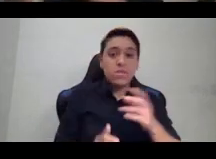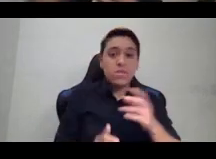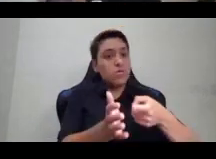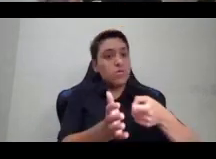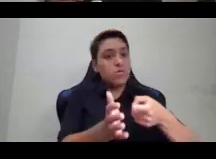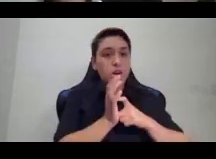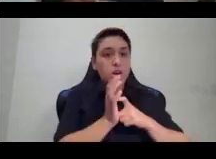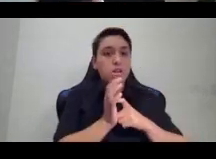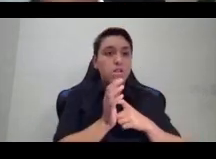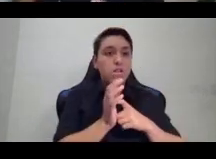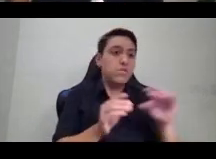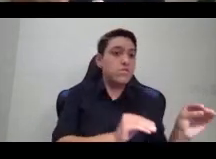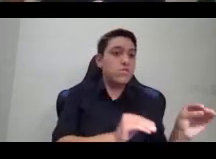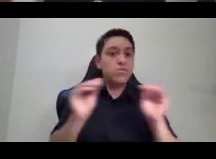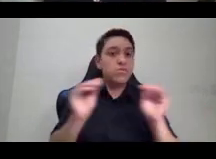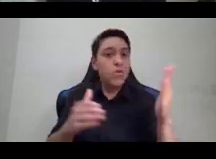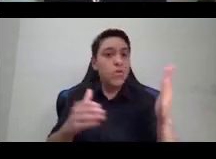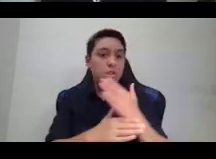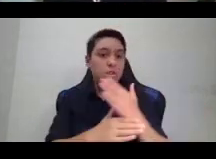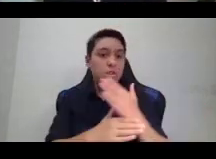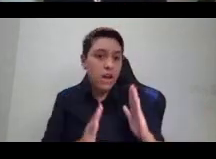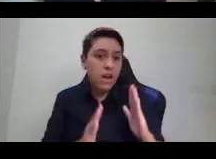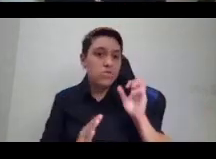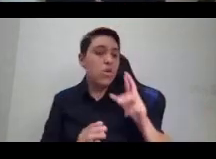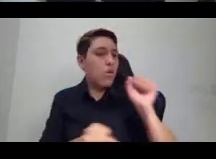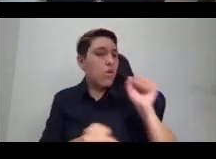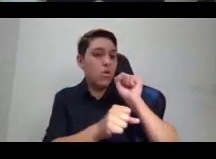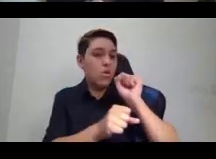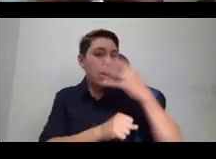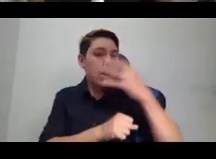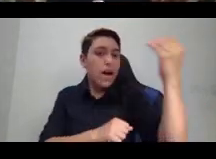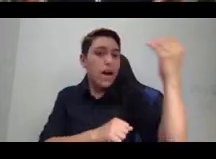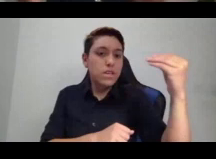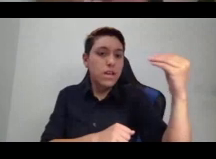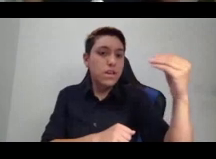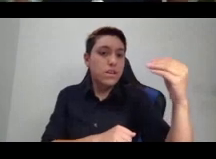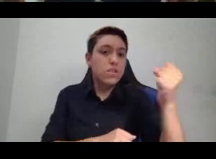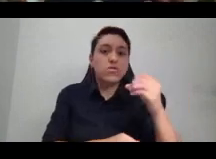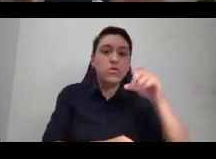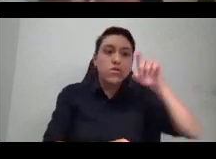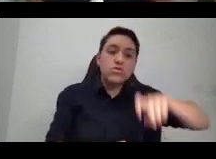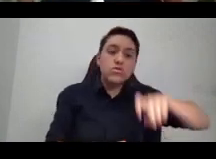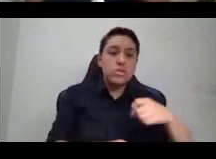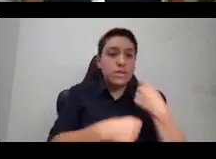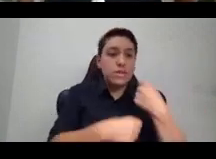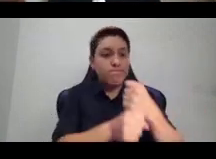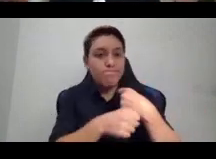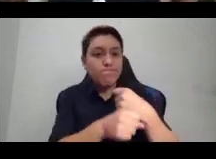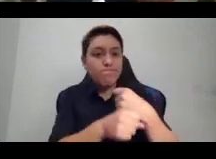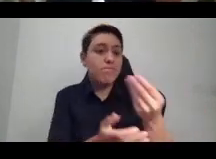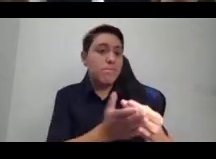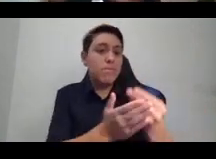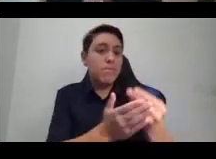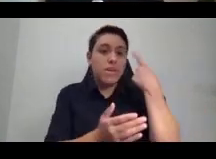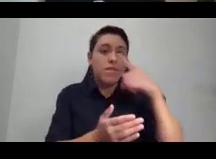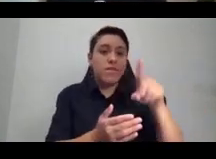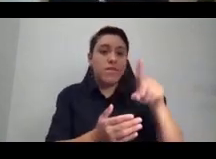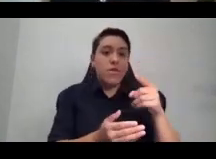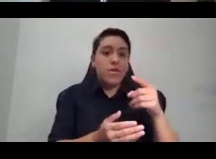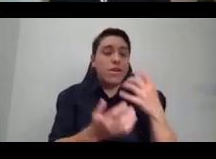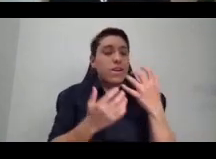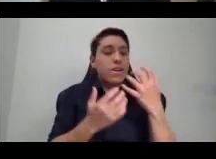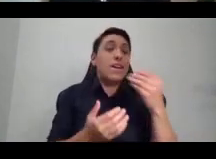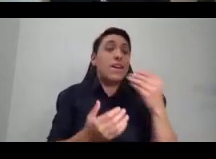either between households or be outside the household in order to produce value and money for slave society,